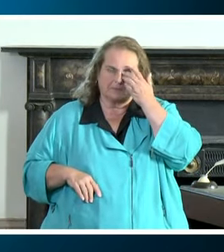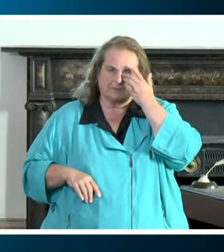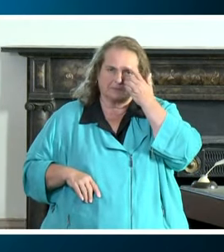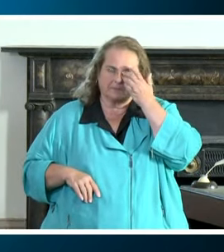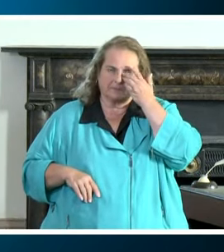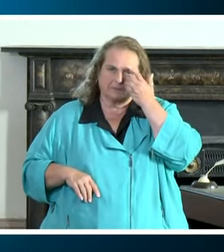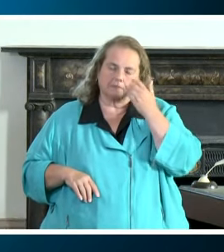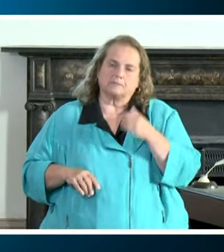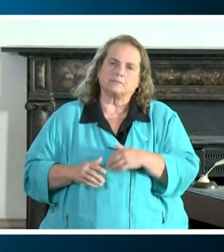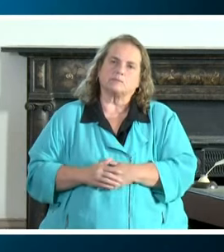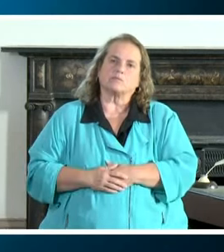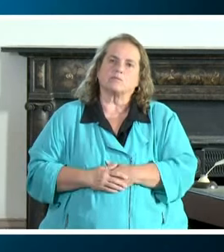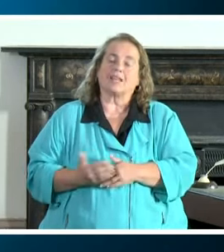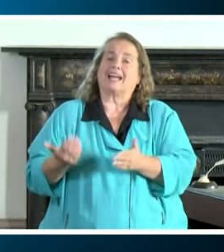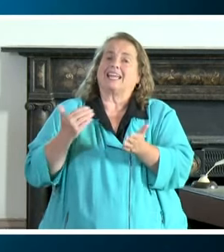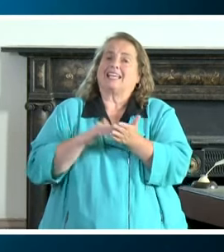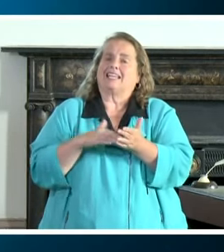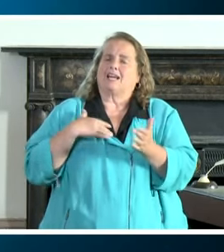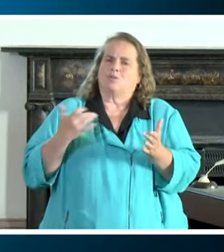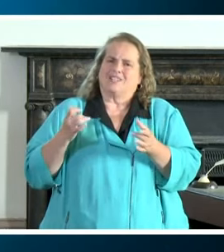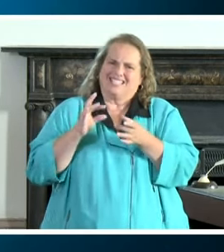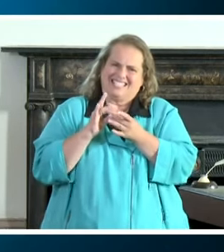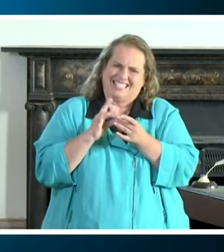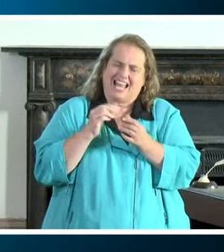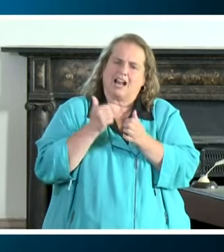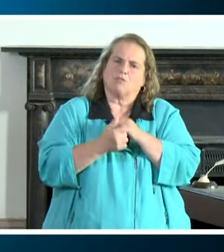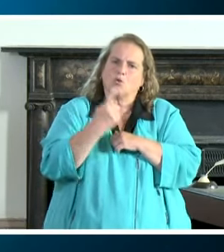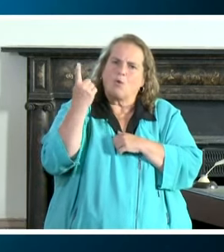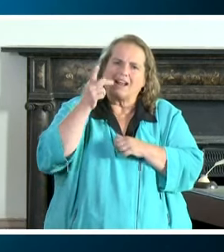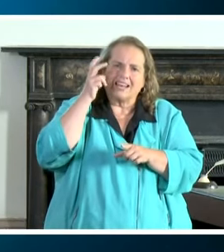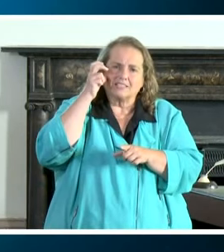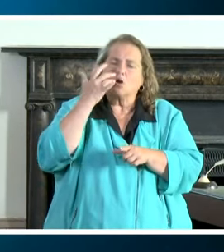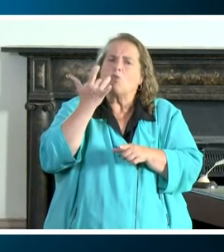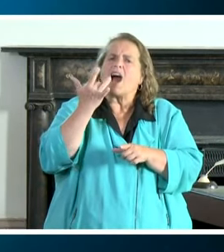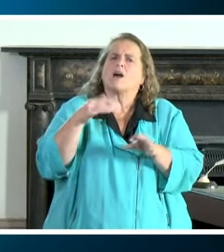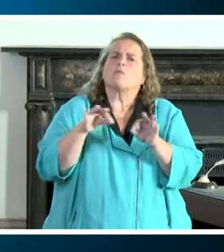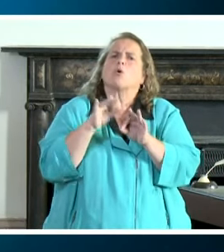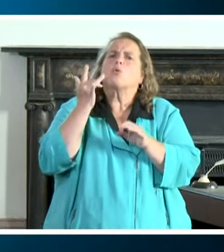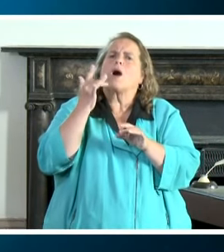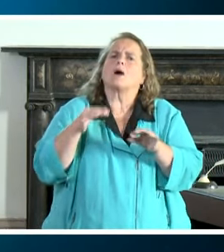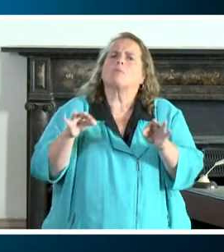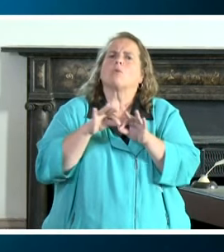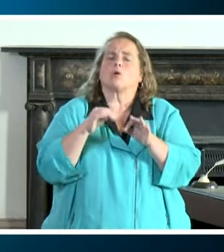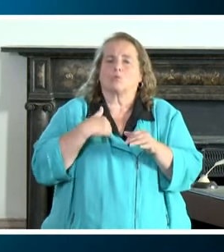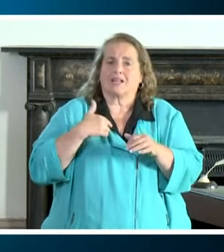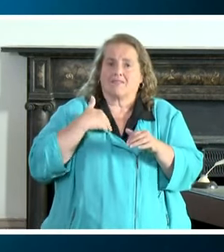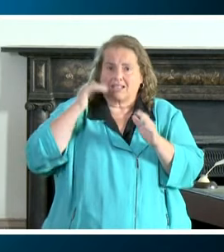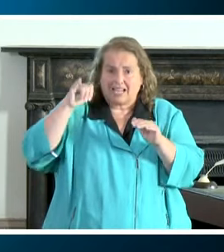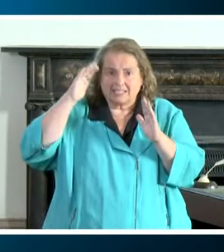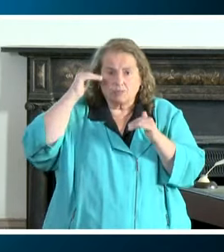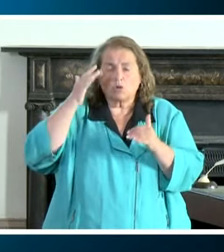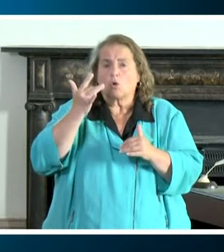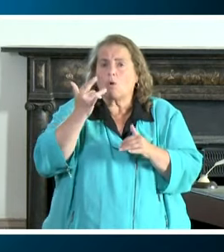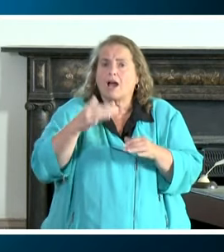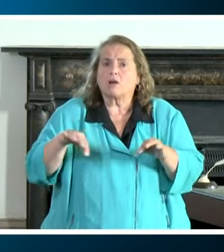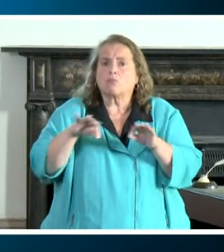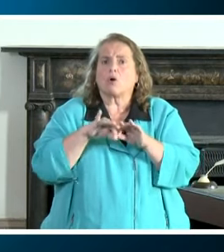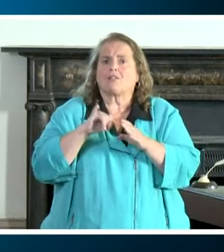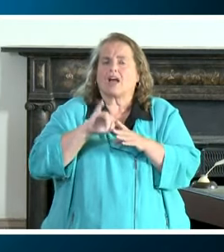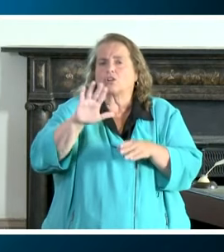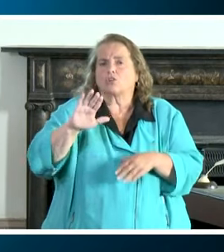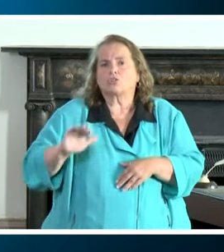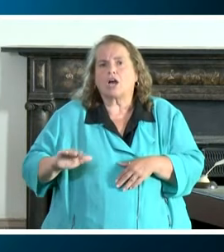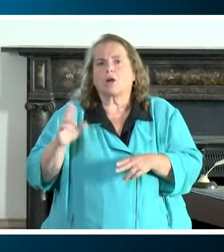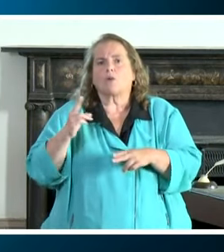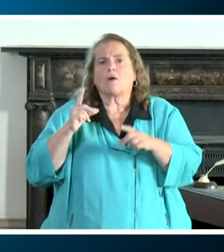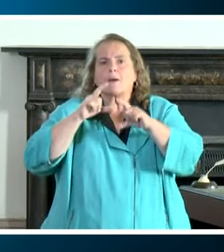Again, I want to reemphasize and to everyone listening, why is this important? Why is it important? We have these expectations. Why is it important that your child wear a